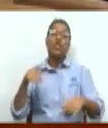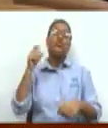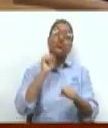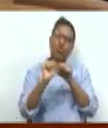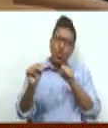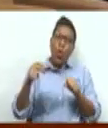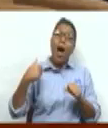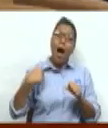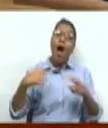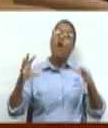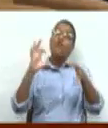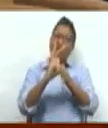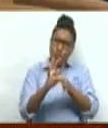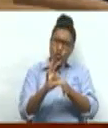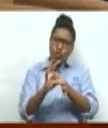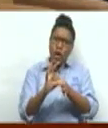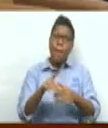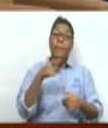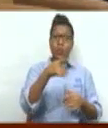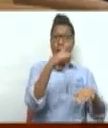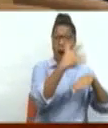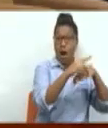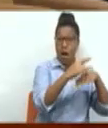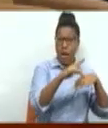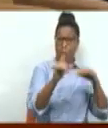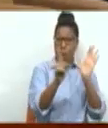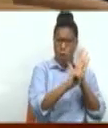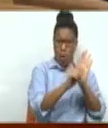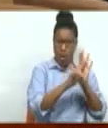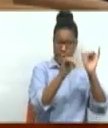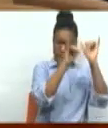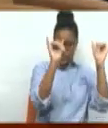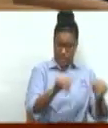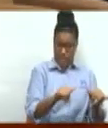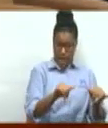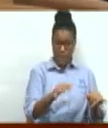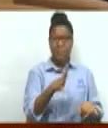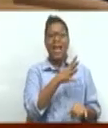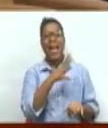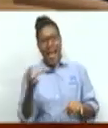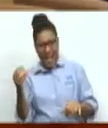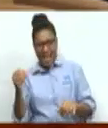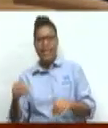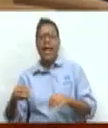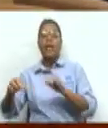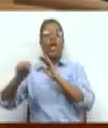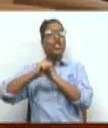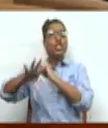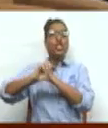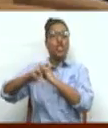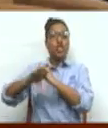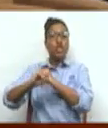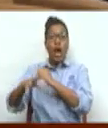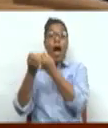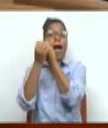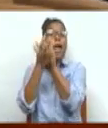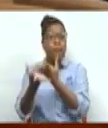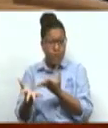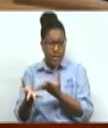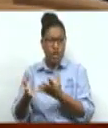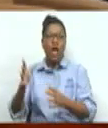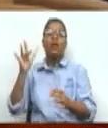warning system and the extent to which timely, accurate information can reach to all communities.